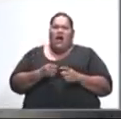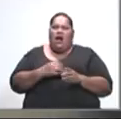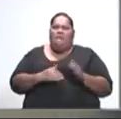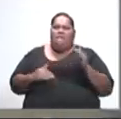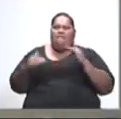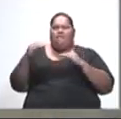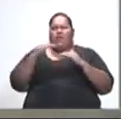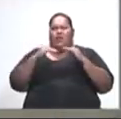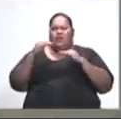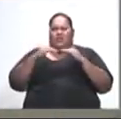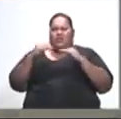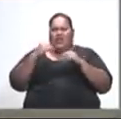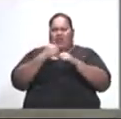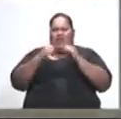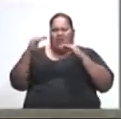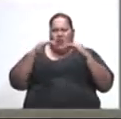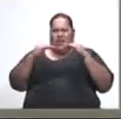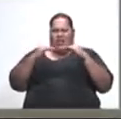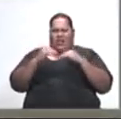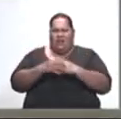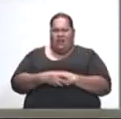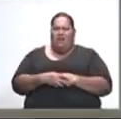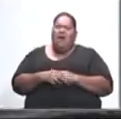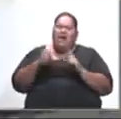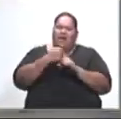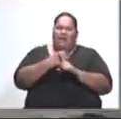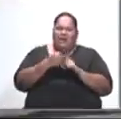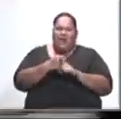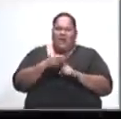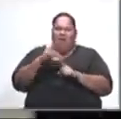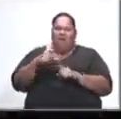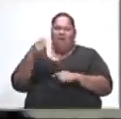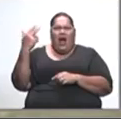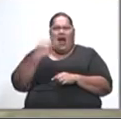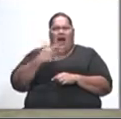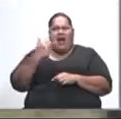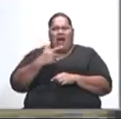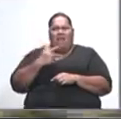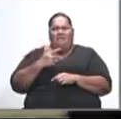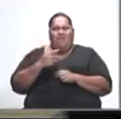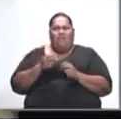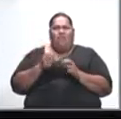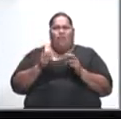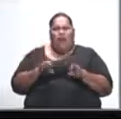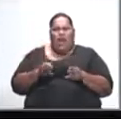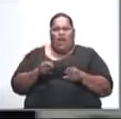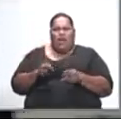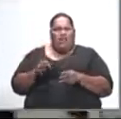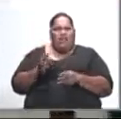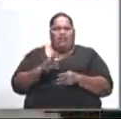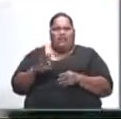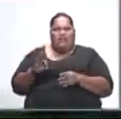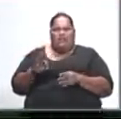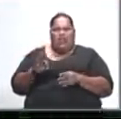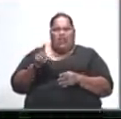dignity and rights of all Fijits. By advocating for such an extreme and harmful measure, the Minister has betrayed these responsibilities